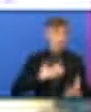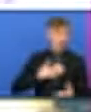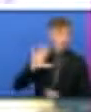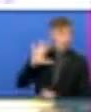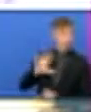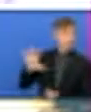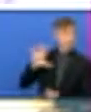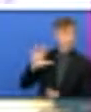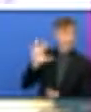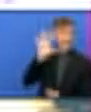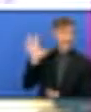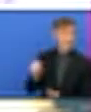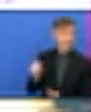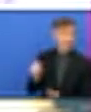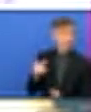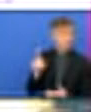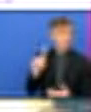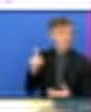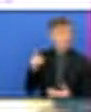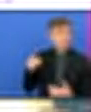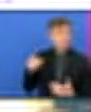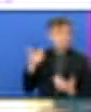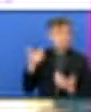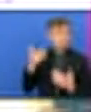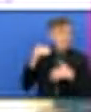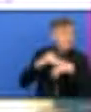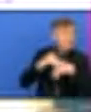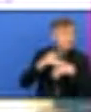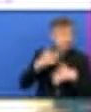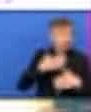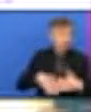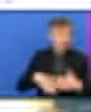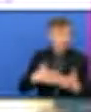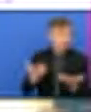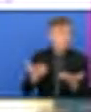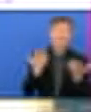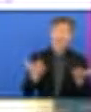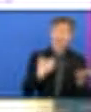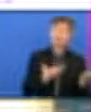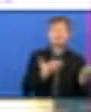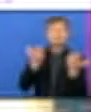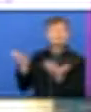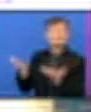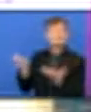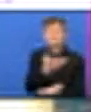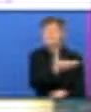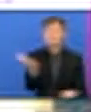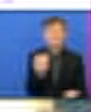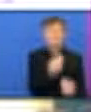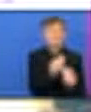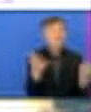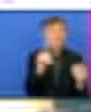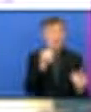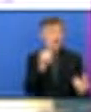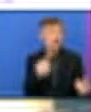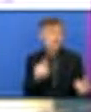discussion is my take from your intervention. So now let's go to the questions, the many questions, dear panelists. There's a lot of interest.